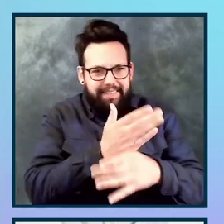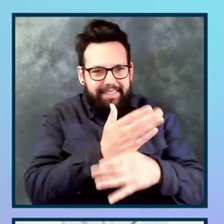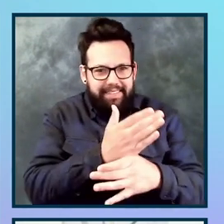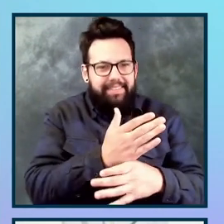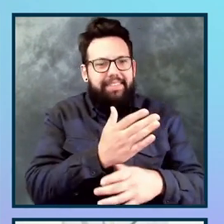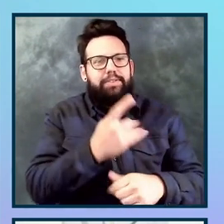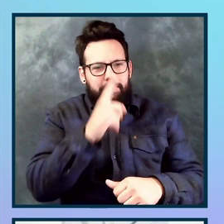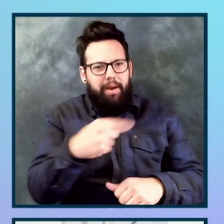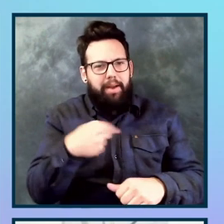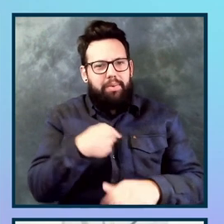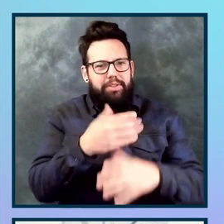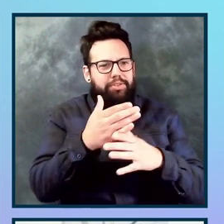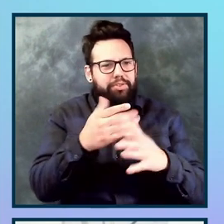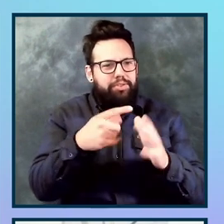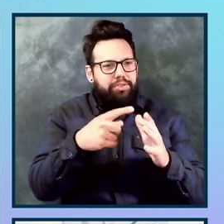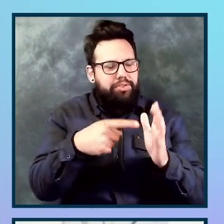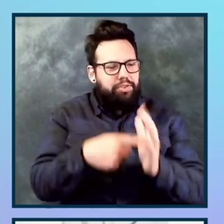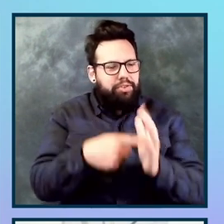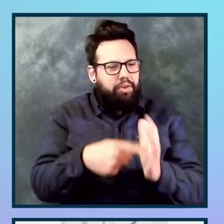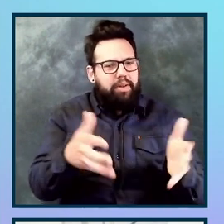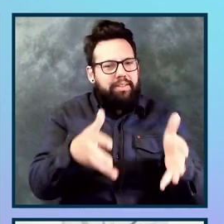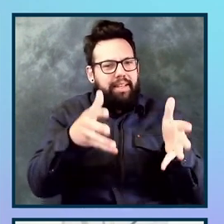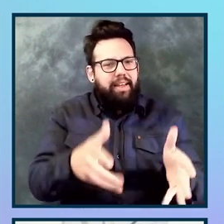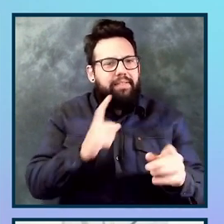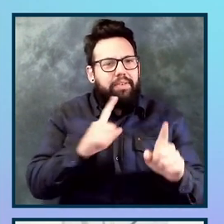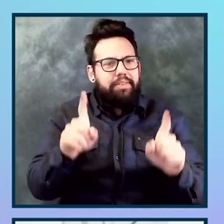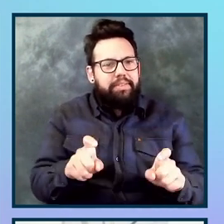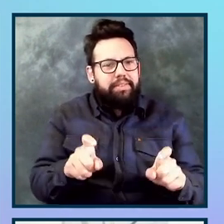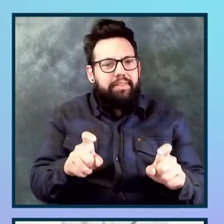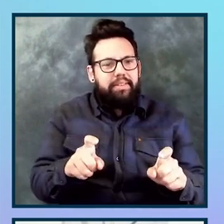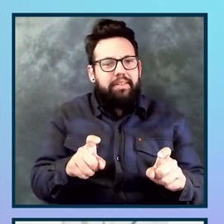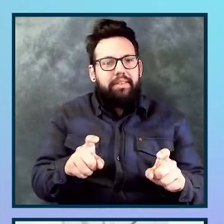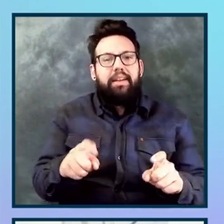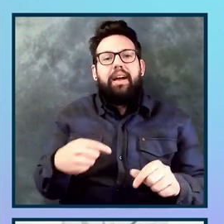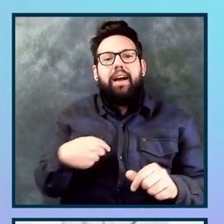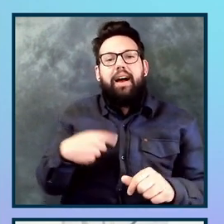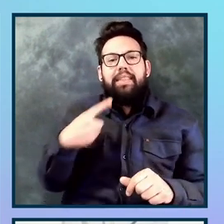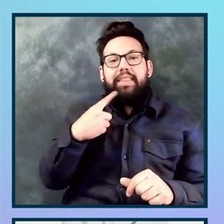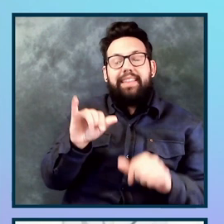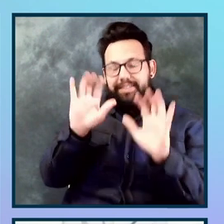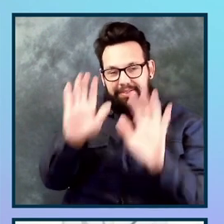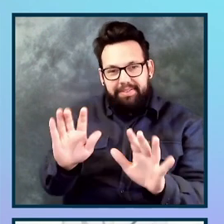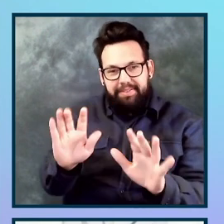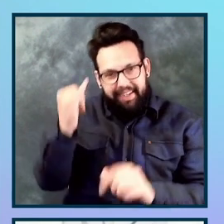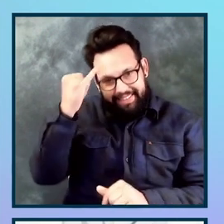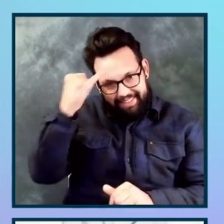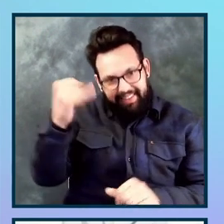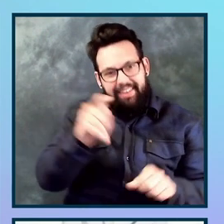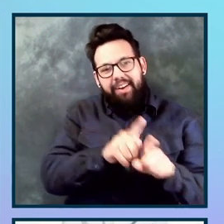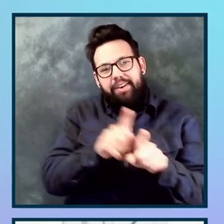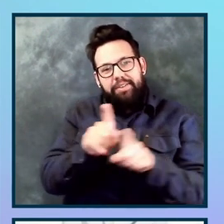time. Can we show the what's left to test? Do you want to walk people through that real quick? I actually think that would be terrific. And also, by the way, we do